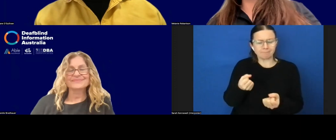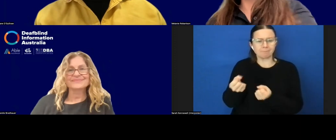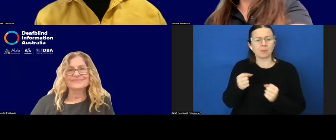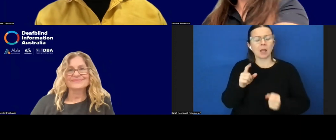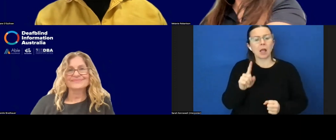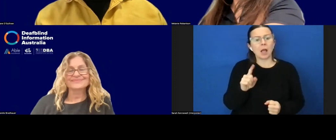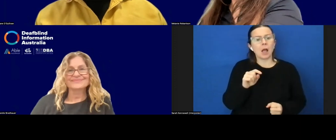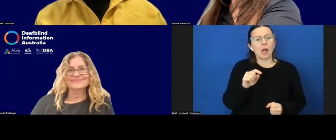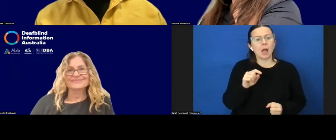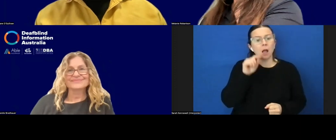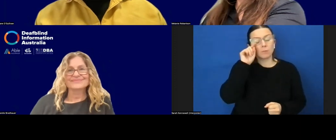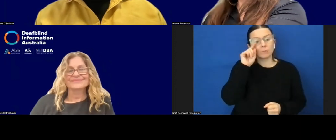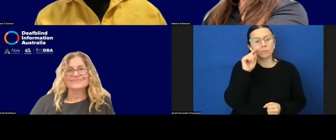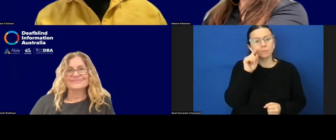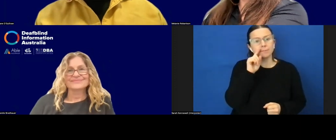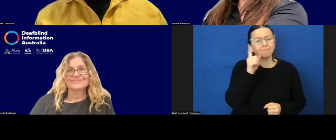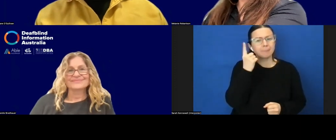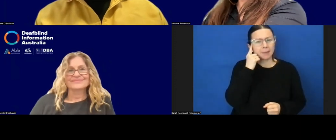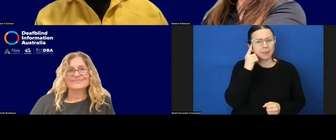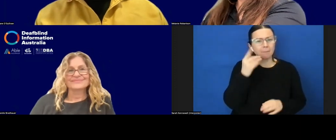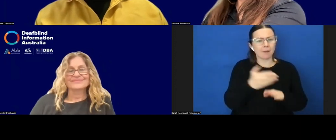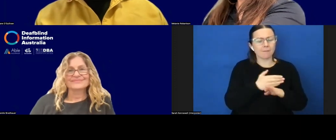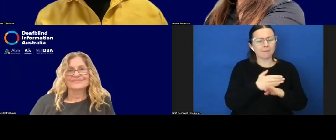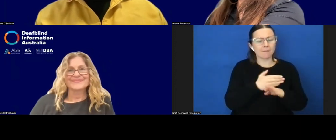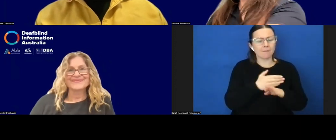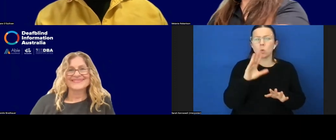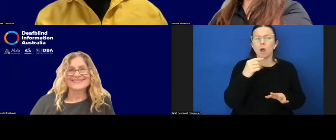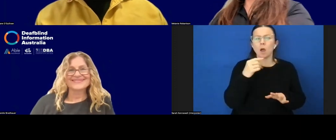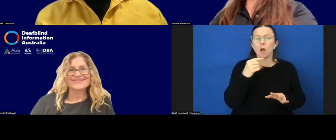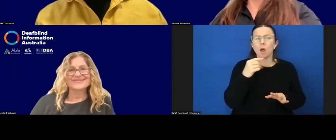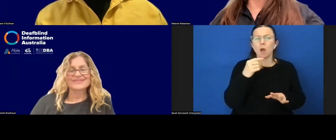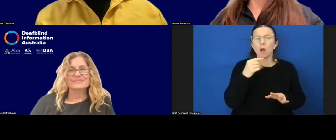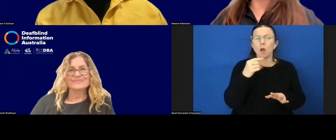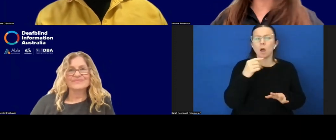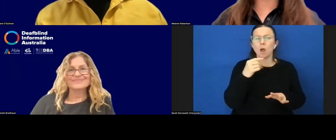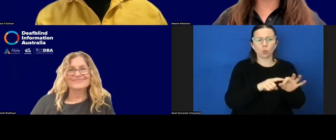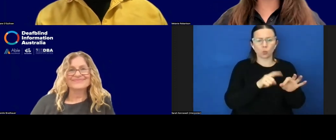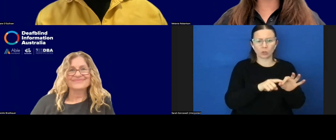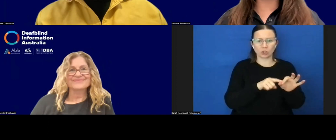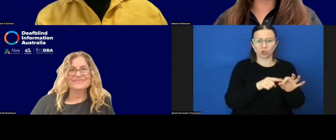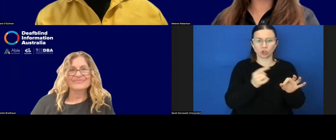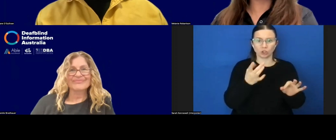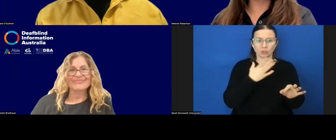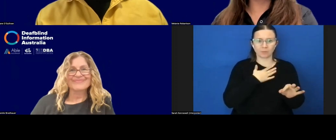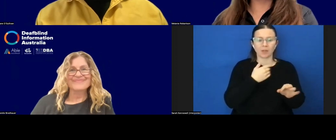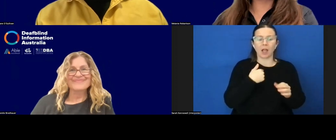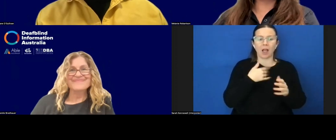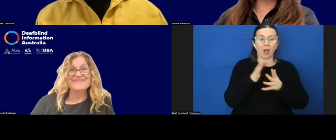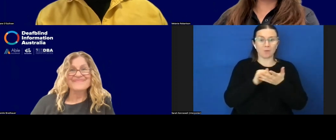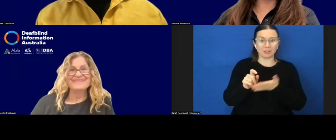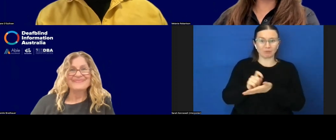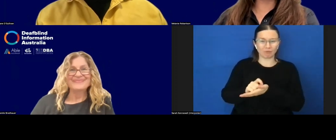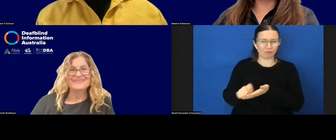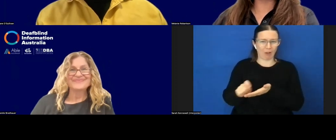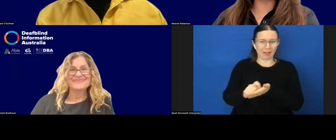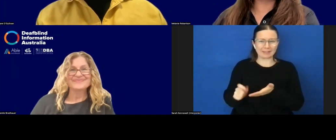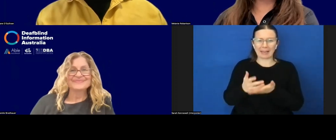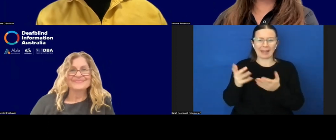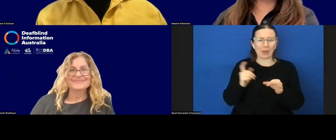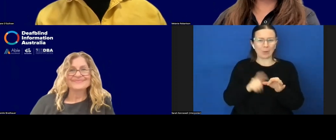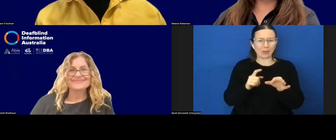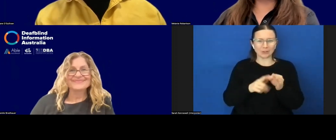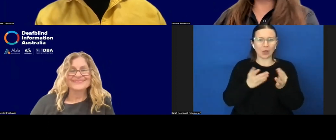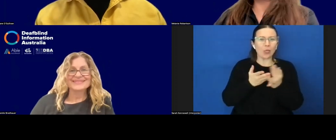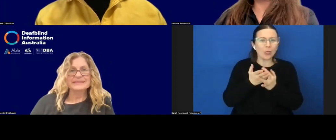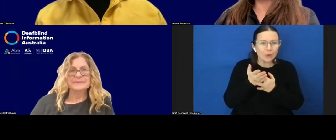a question of my own. So I was writing down questions as I went along. But as